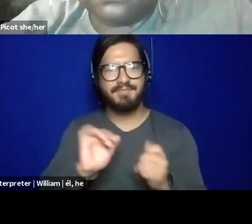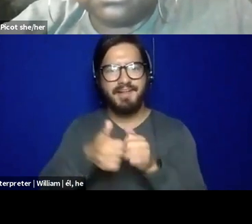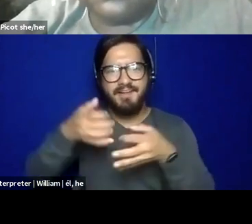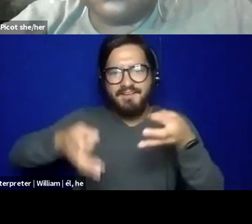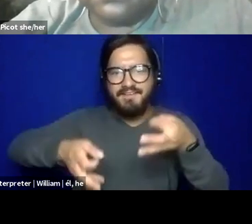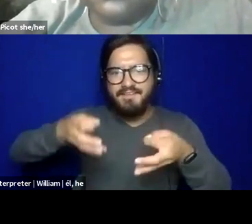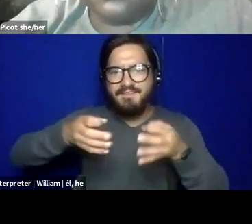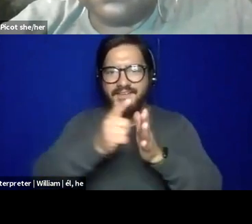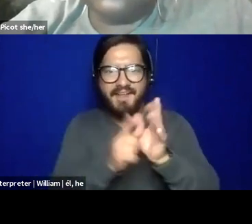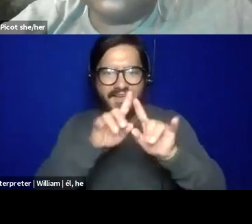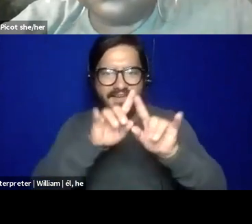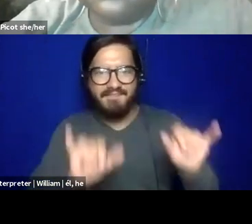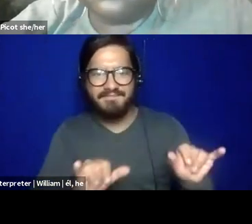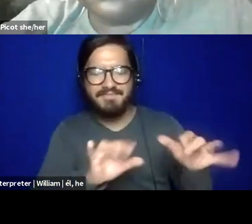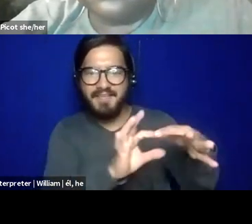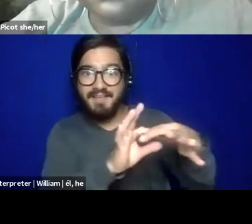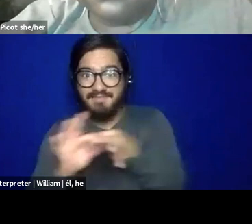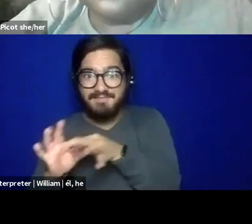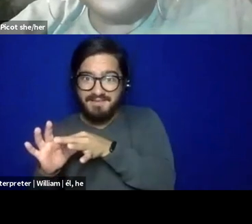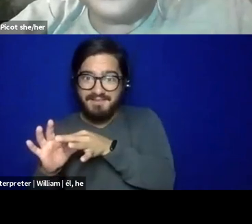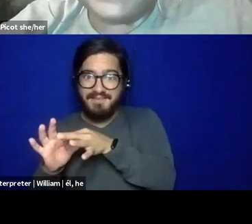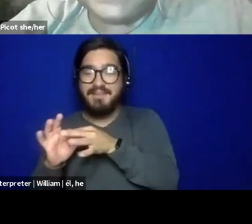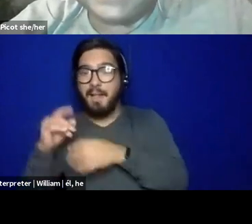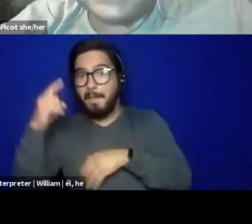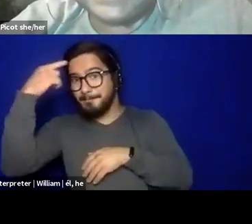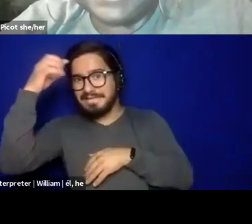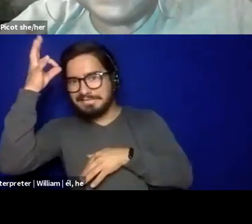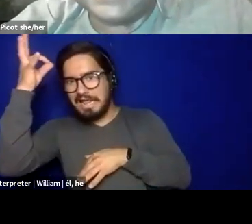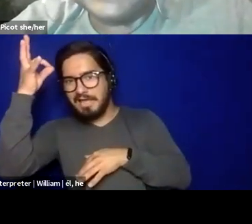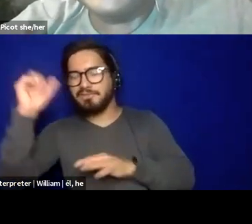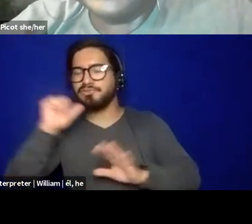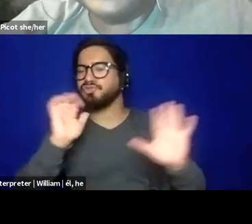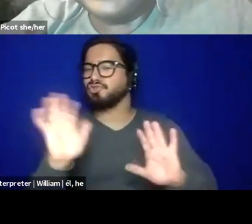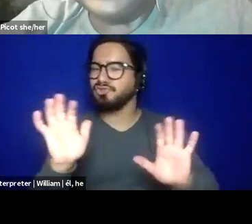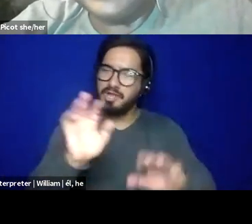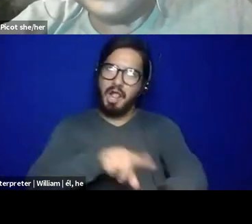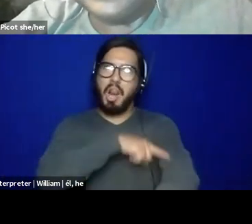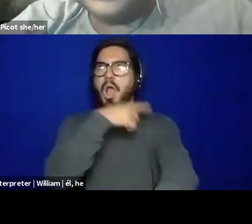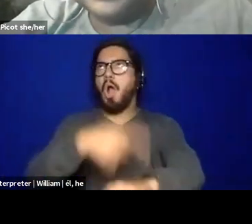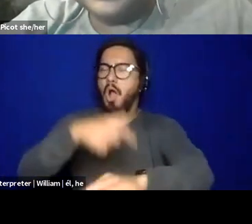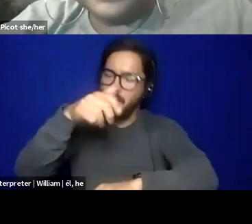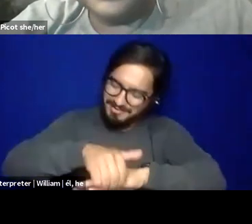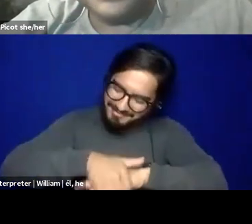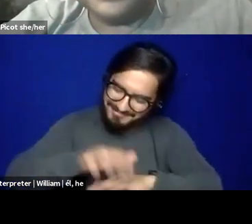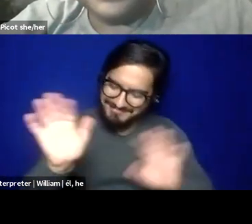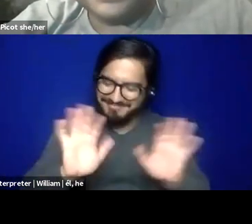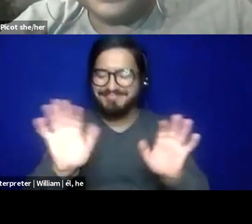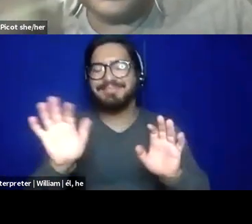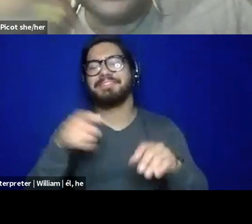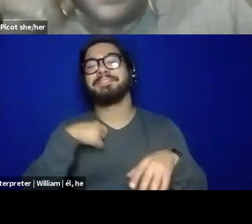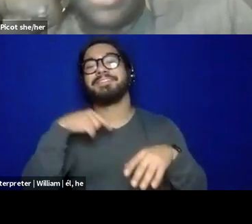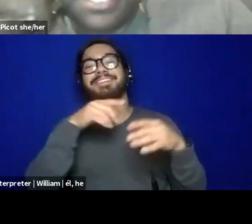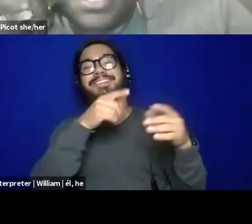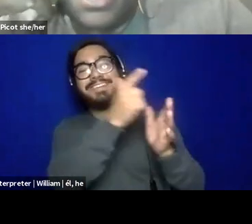linked with our mental hair, mental hair, I'm sorry, it's been a long night, our mental health care, um,